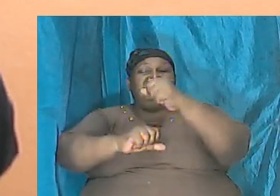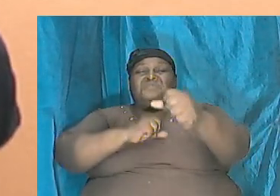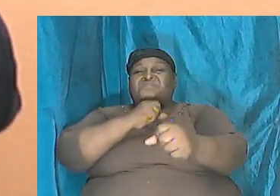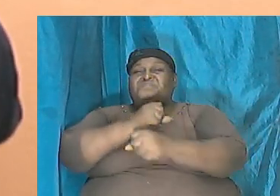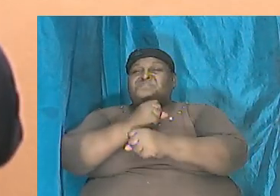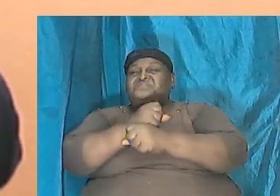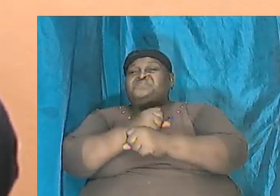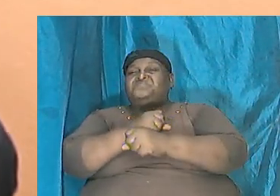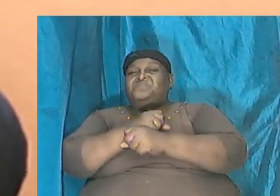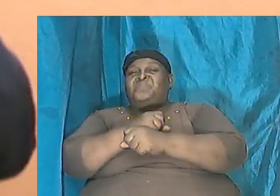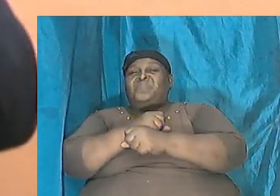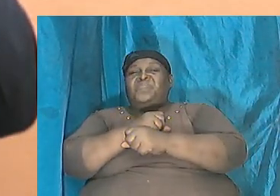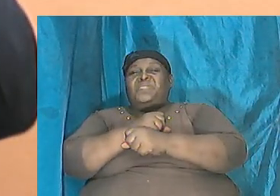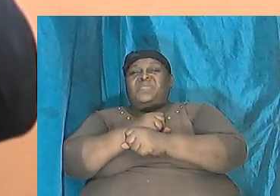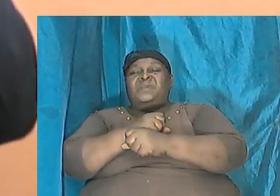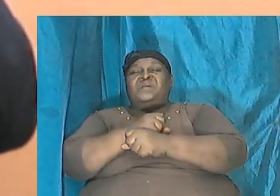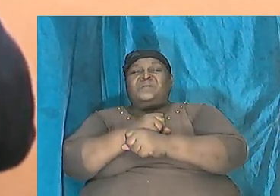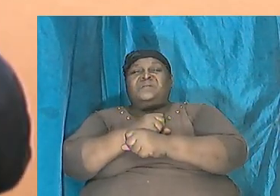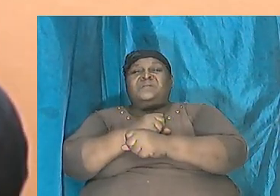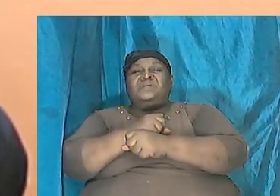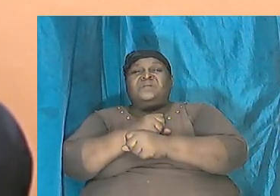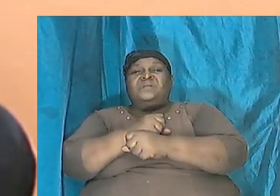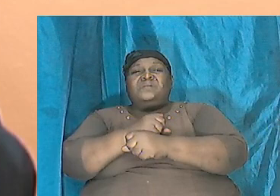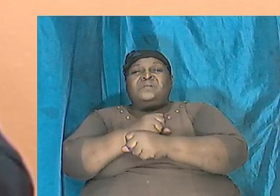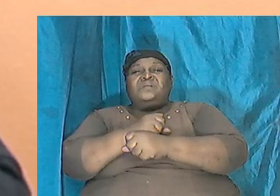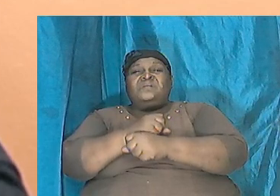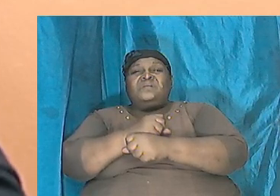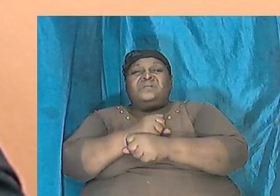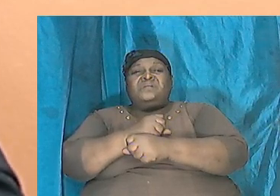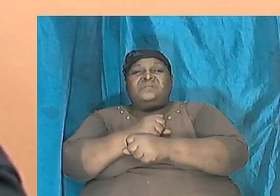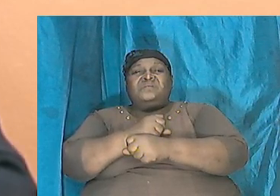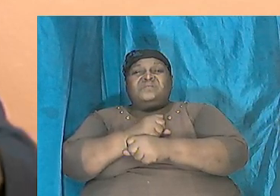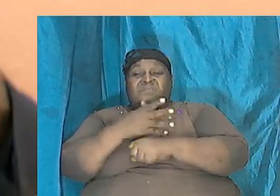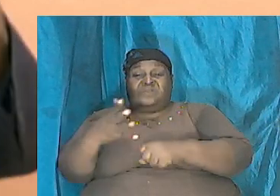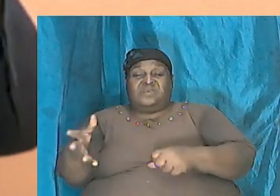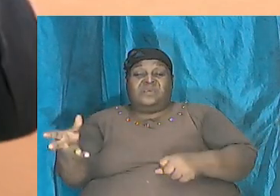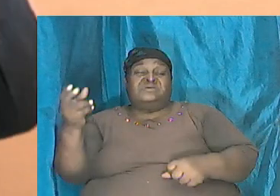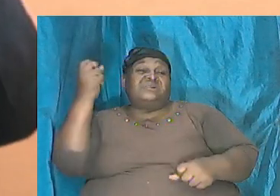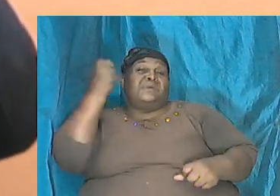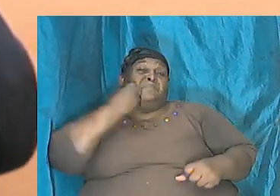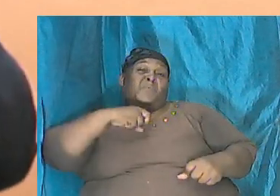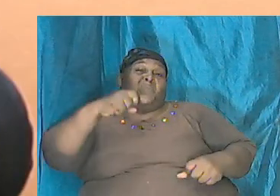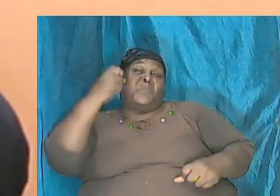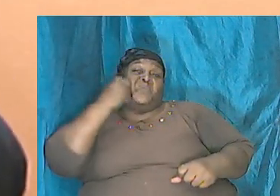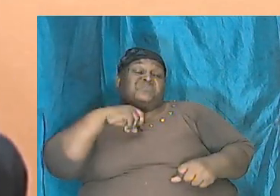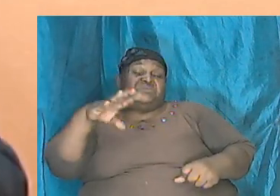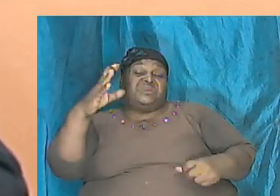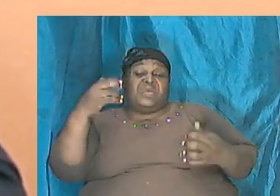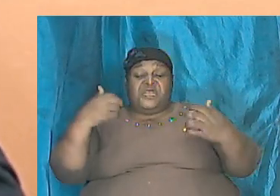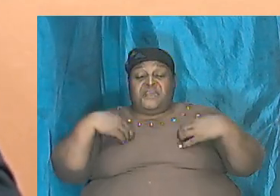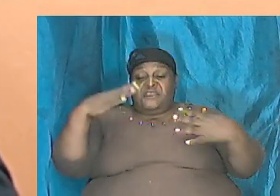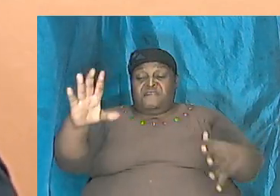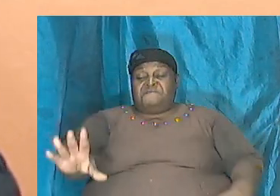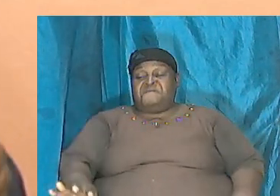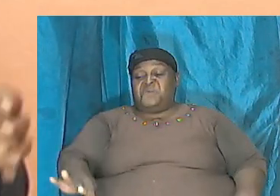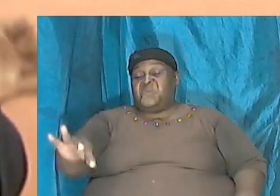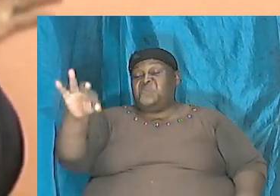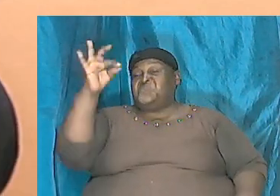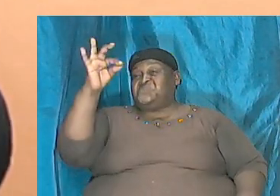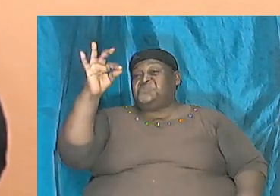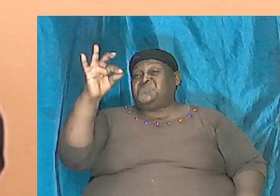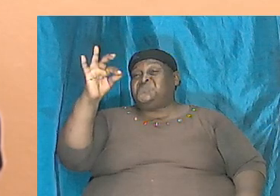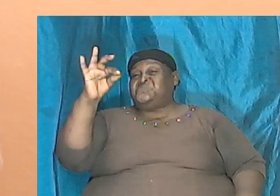the fossils that they have found, the bones that they have found, the